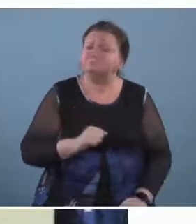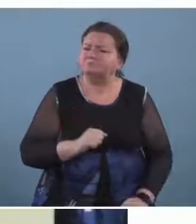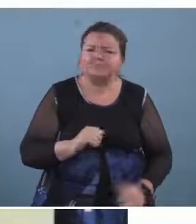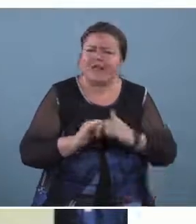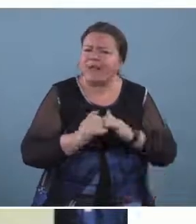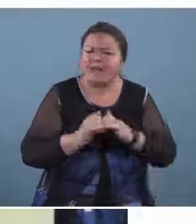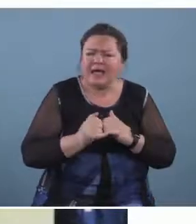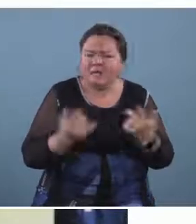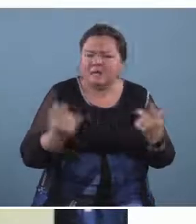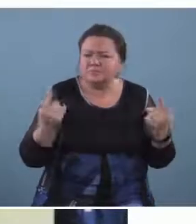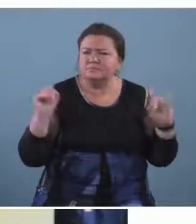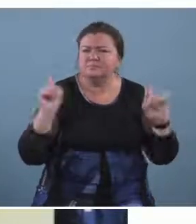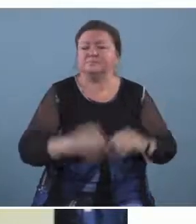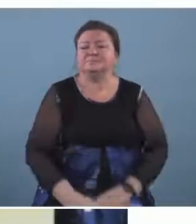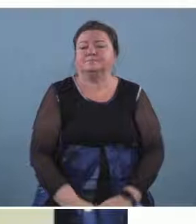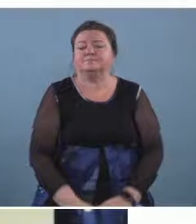work